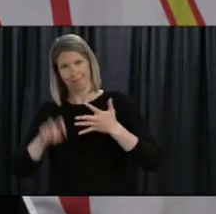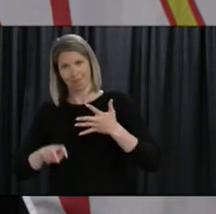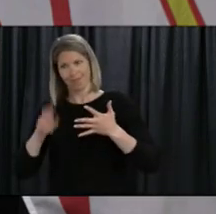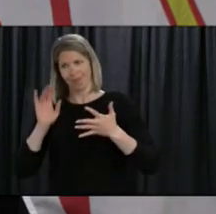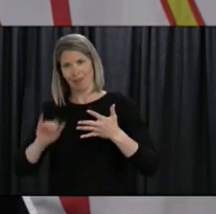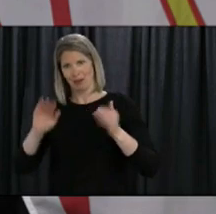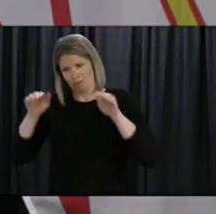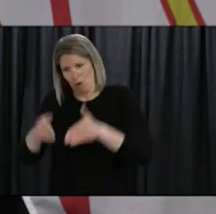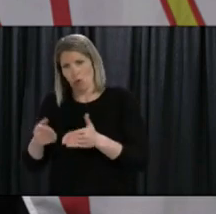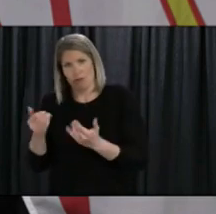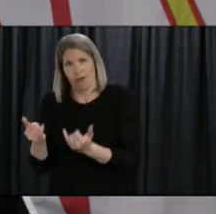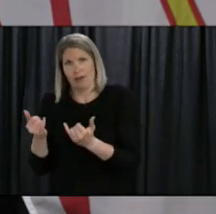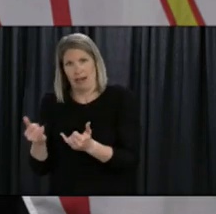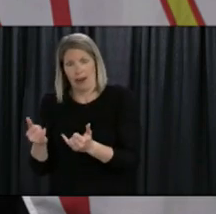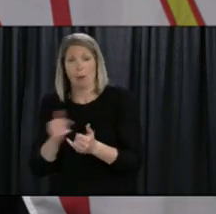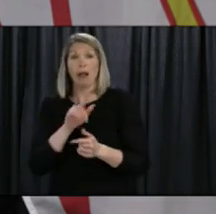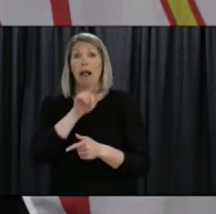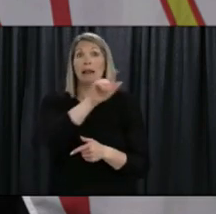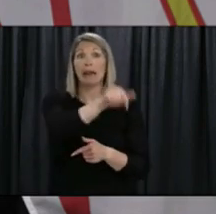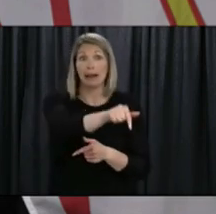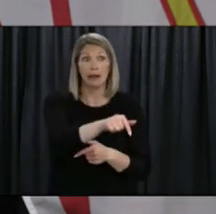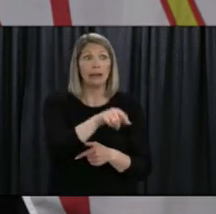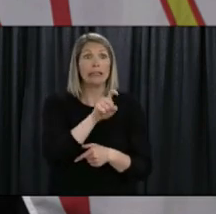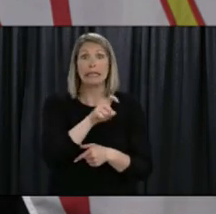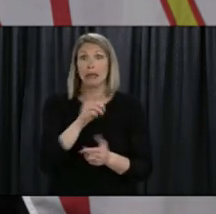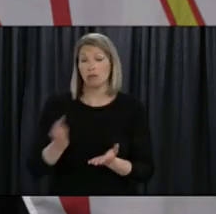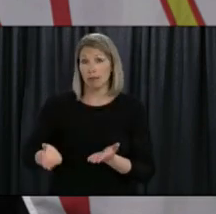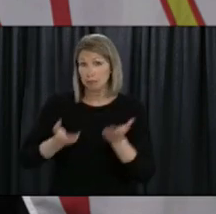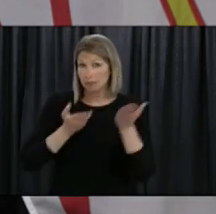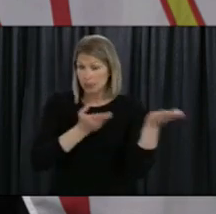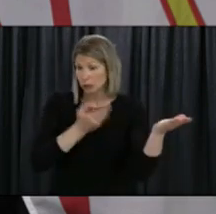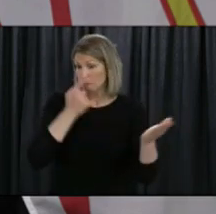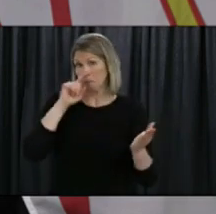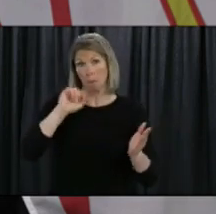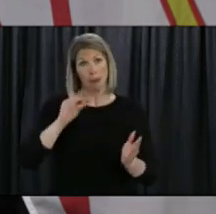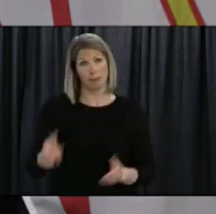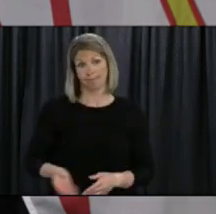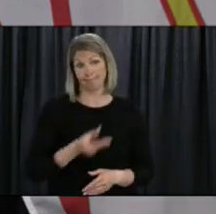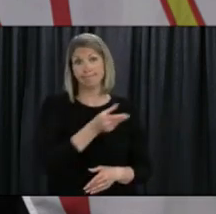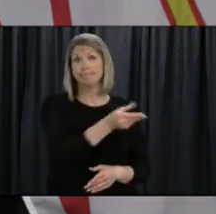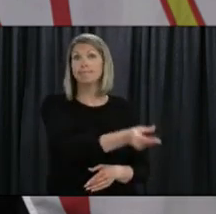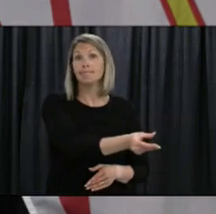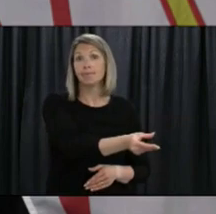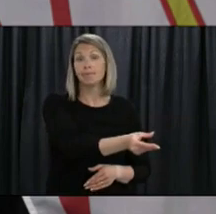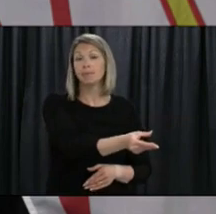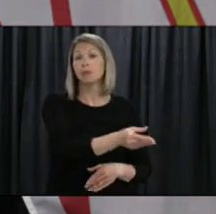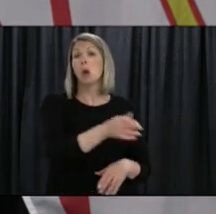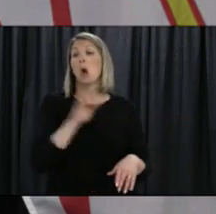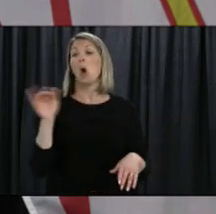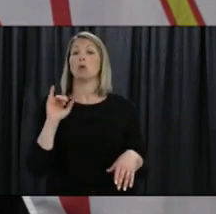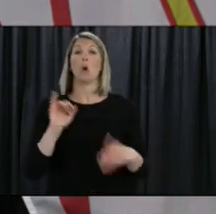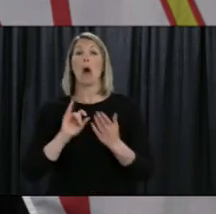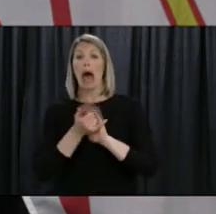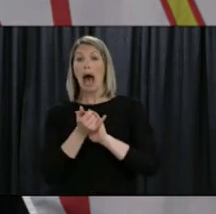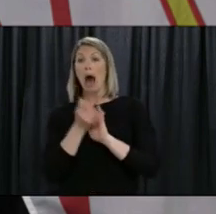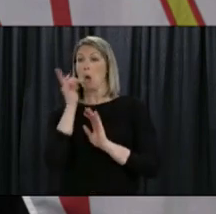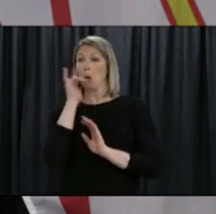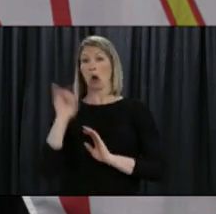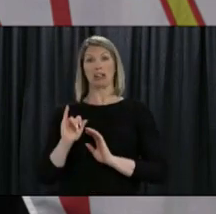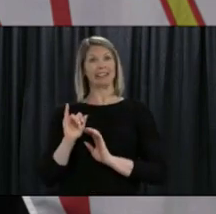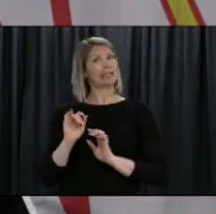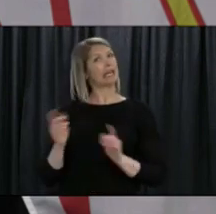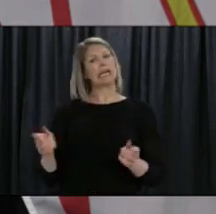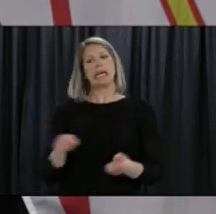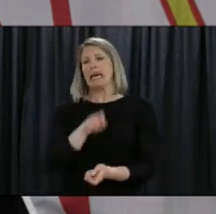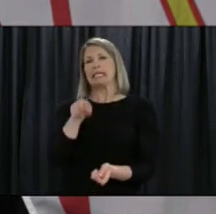that's what we're focusing on but should the time come and should we have to consider that eventuality then we'll look at it with the